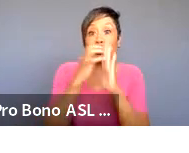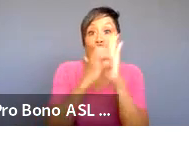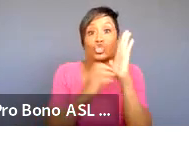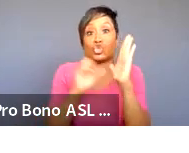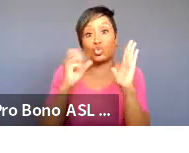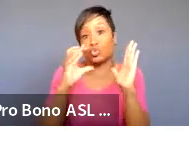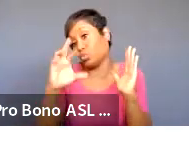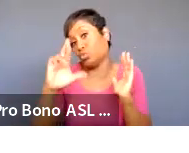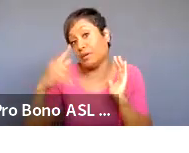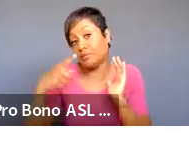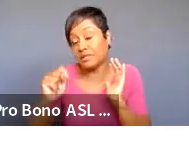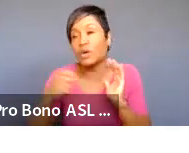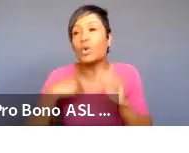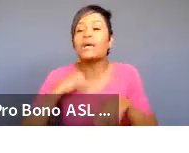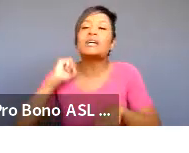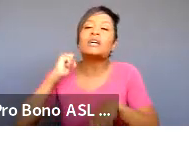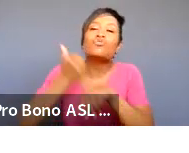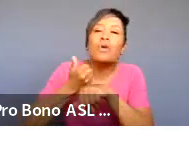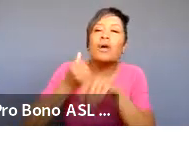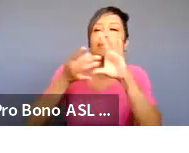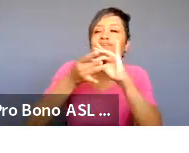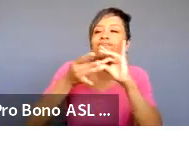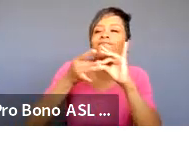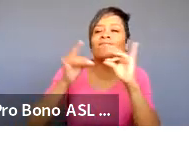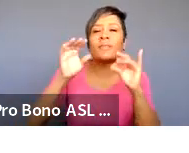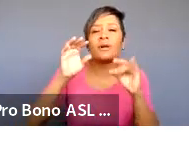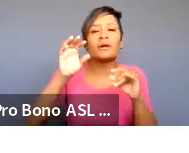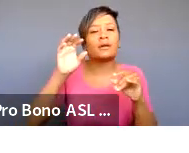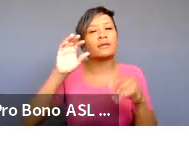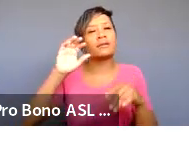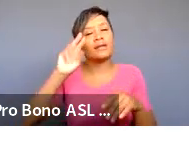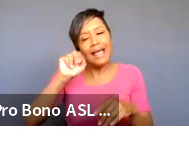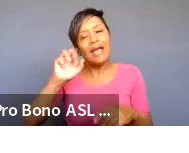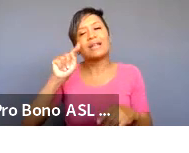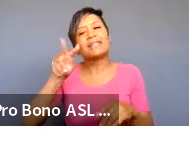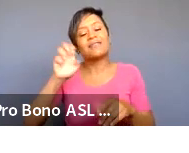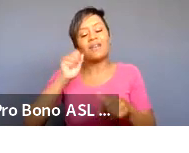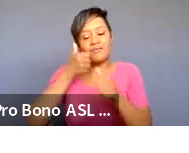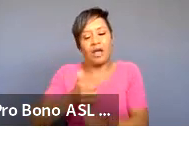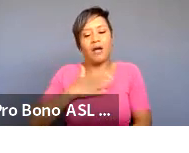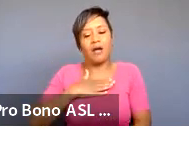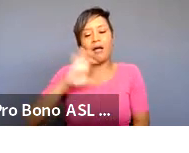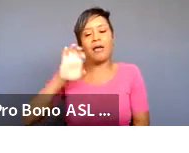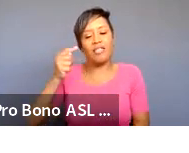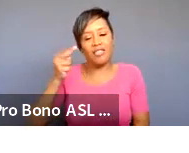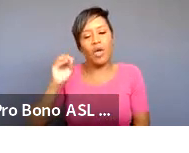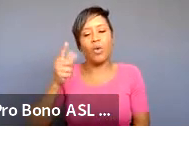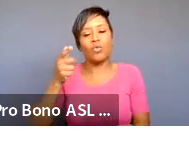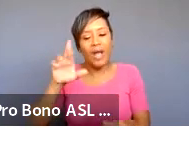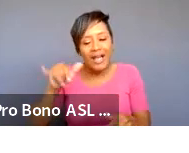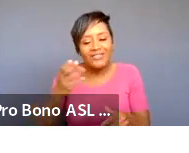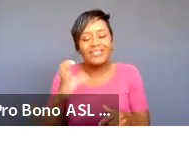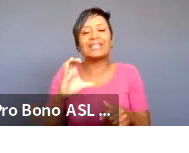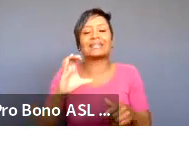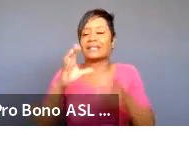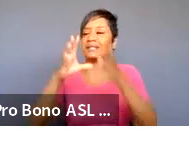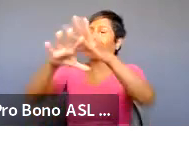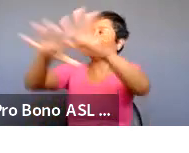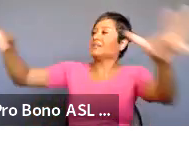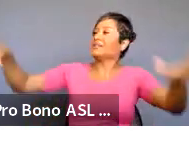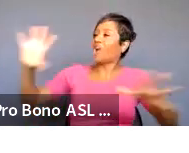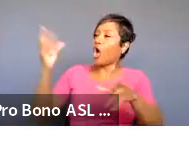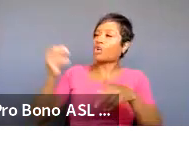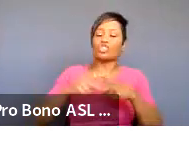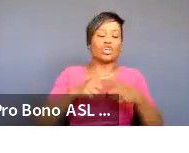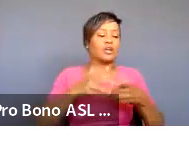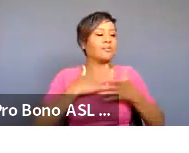we create narratives based off of ethnographic and autobiographic work we pull we pull stories from the streets from people's